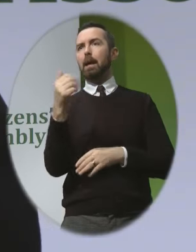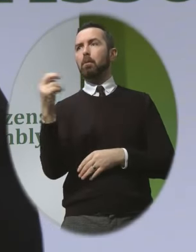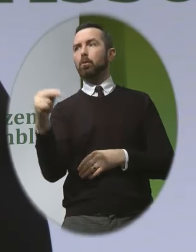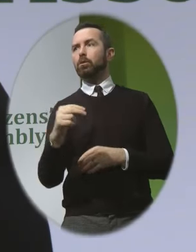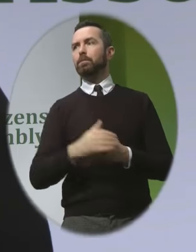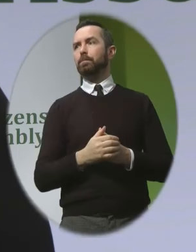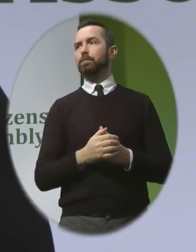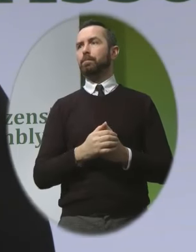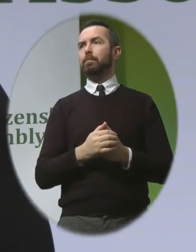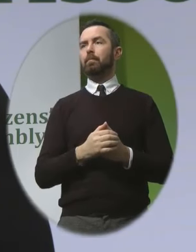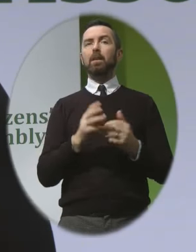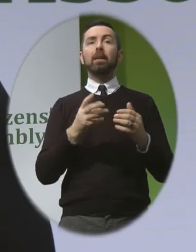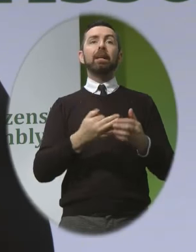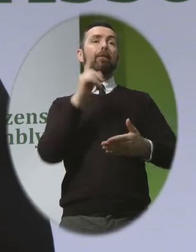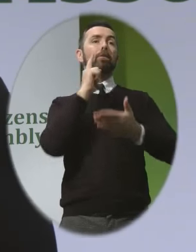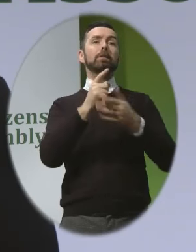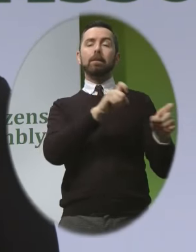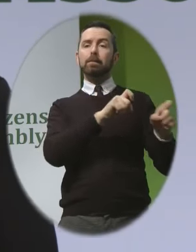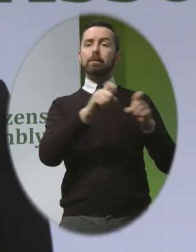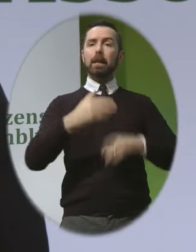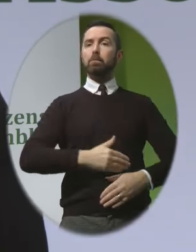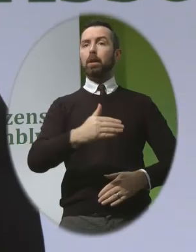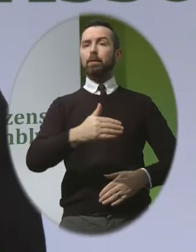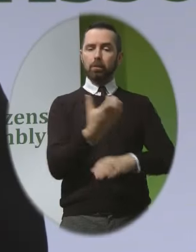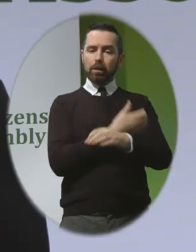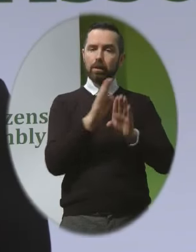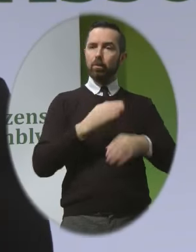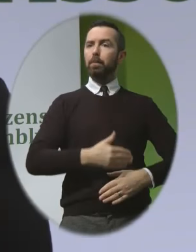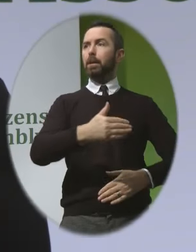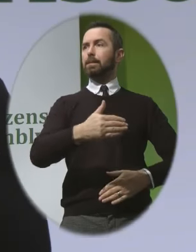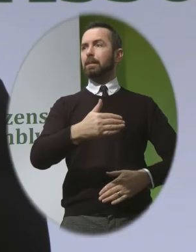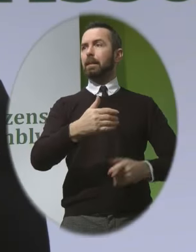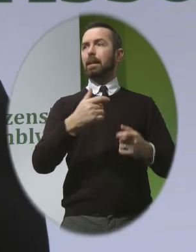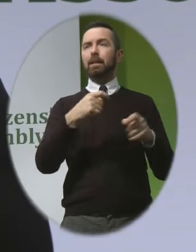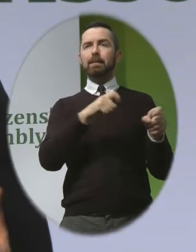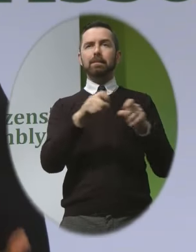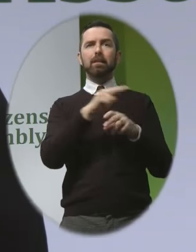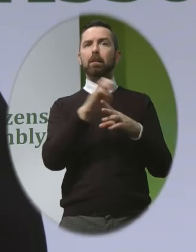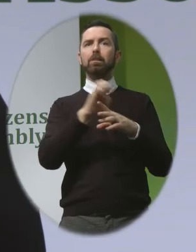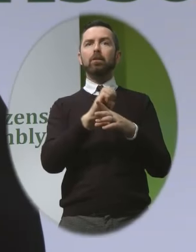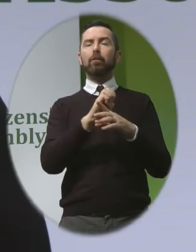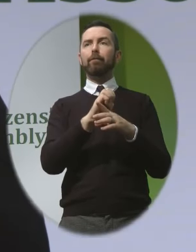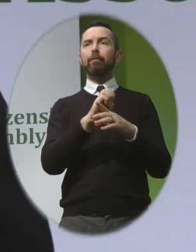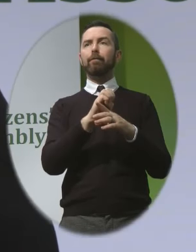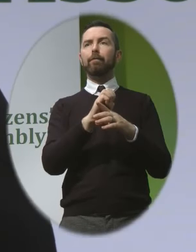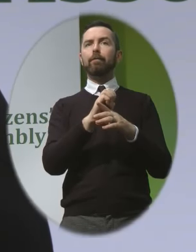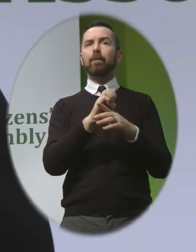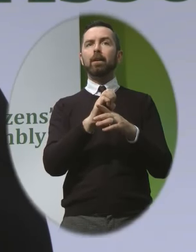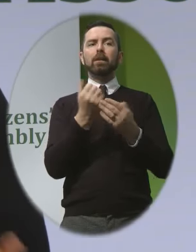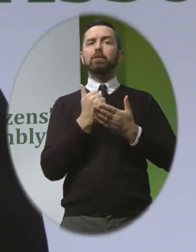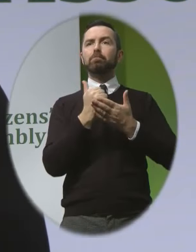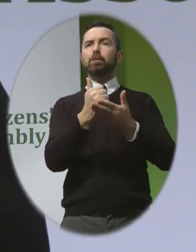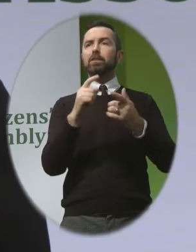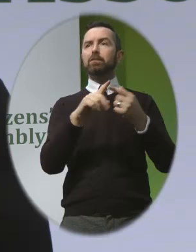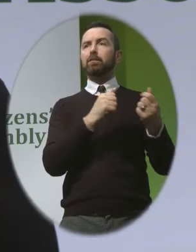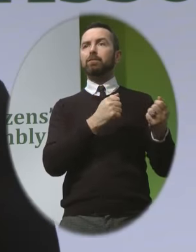even when we choose to remain pregnant we also experience a lack of basic services like an anomaly scan that very important scan at 20 weeks that tells